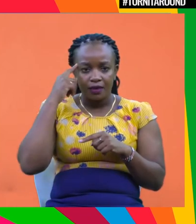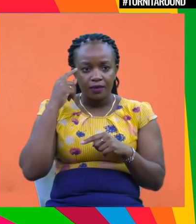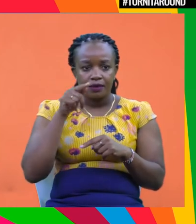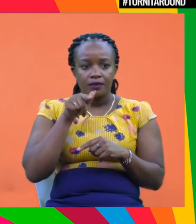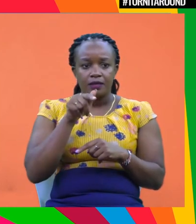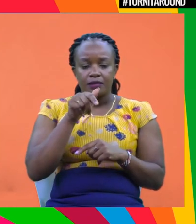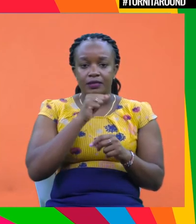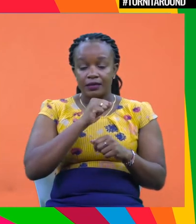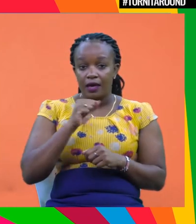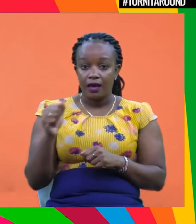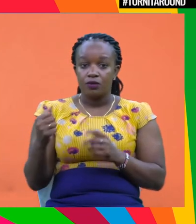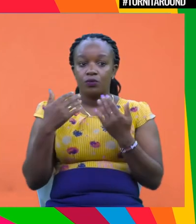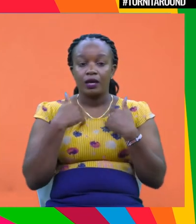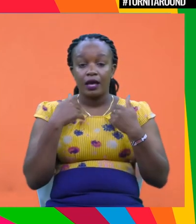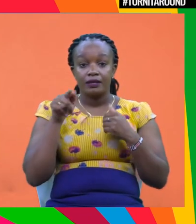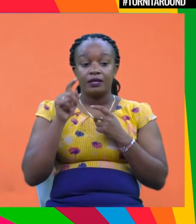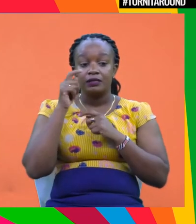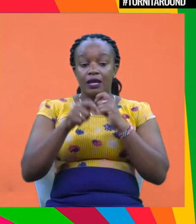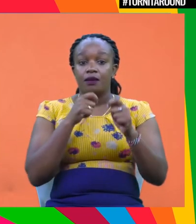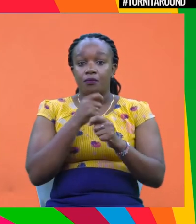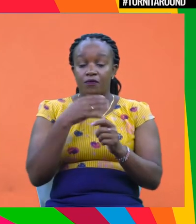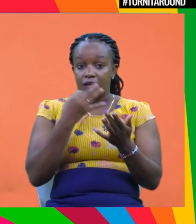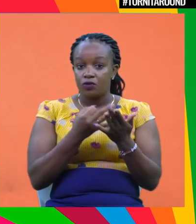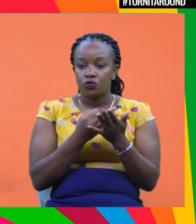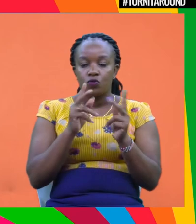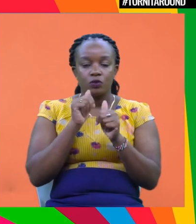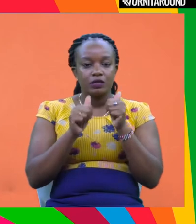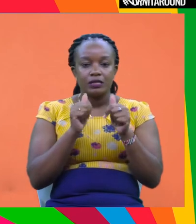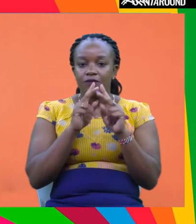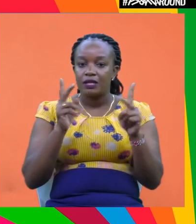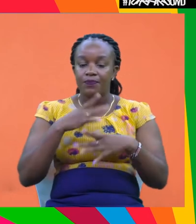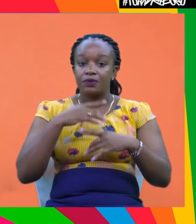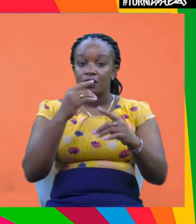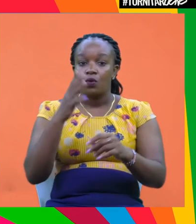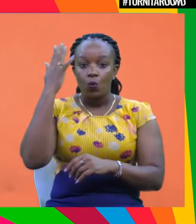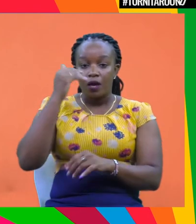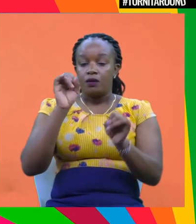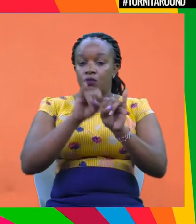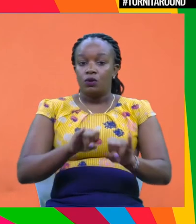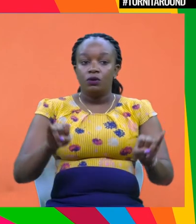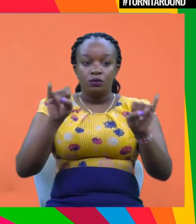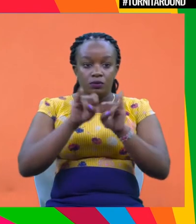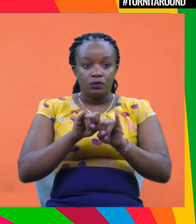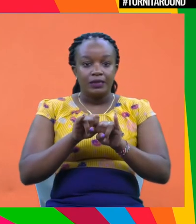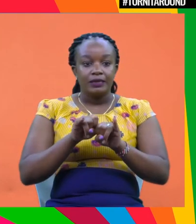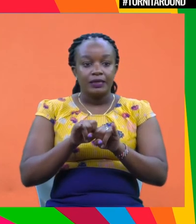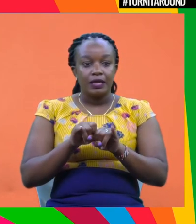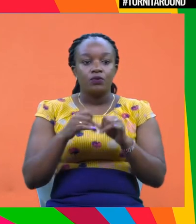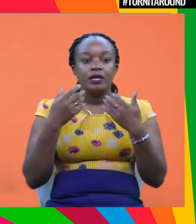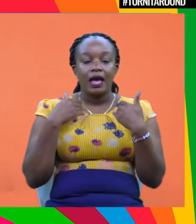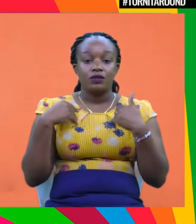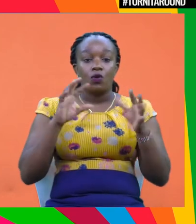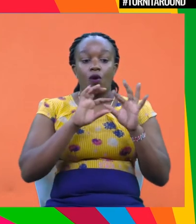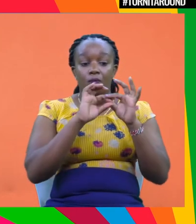corporate side, a real hunger for these type, this type of financing, which is really interesting, I think. And why is this important? We, you we often think about large